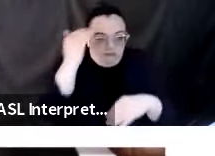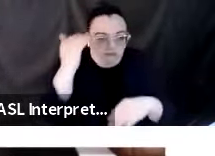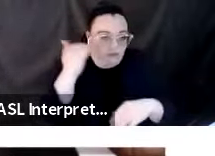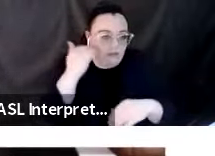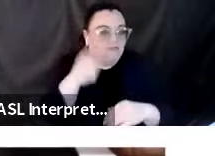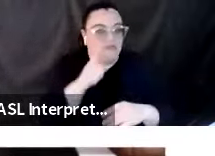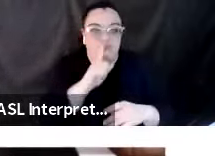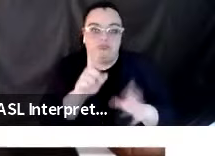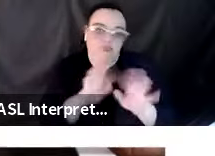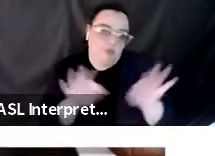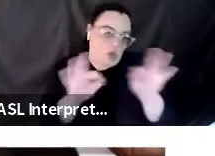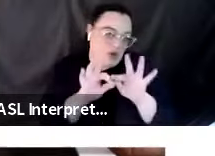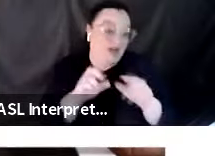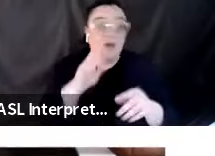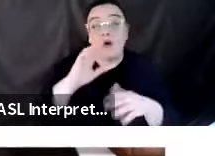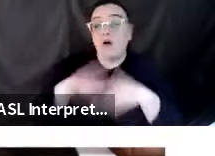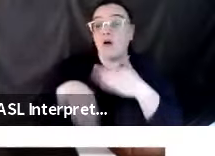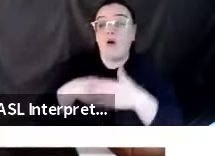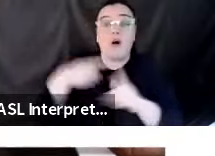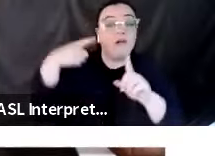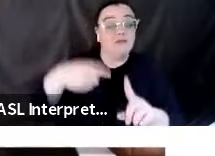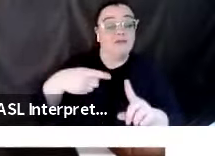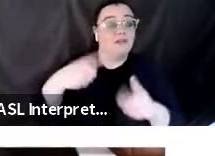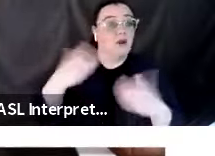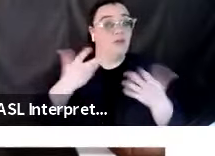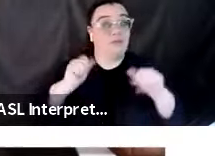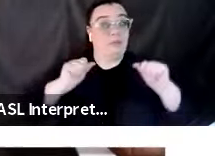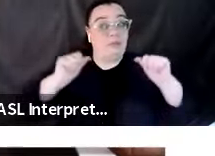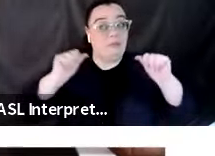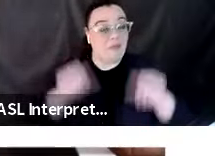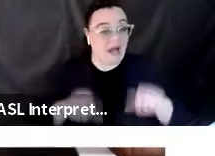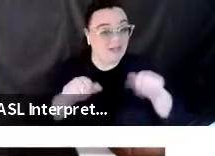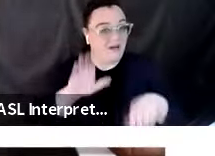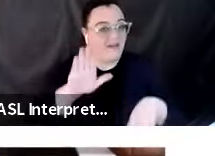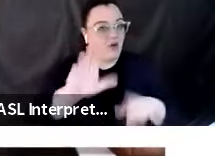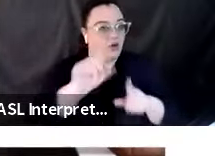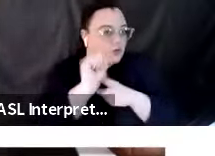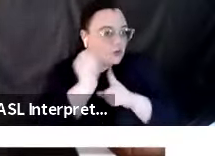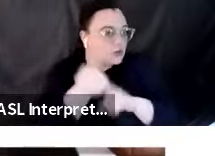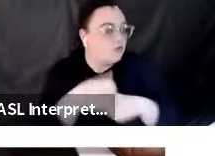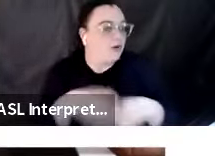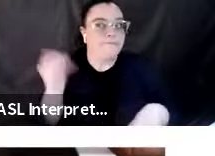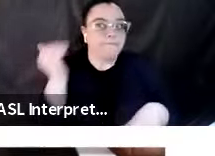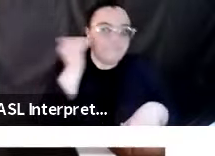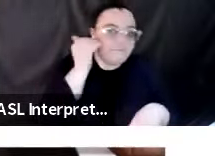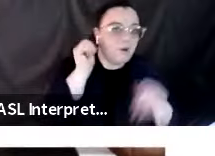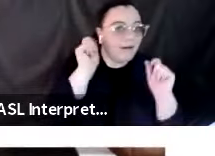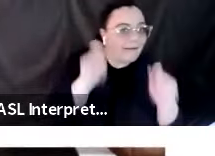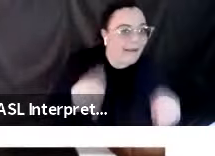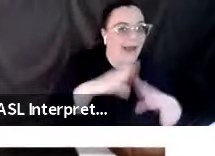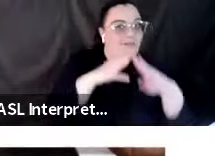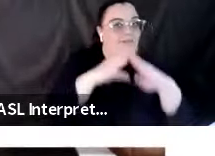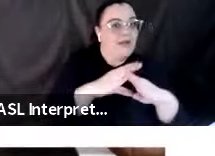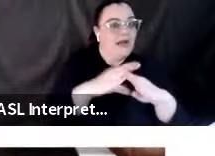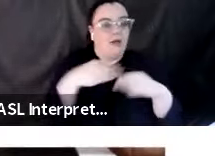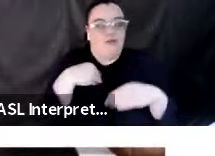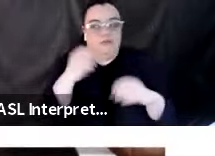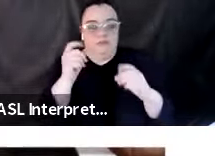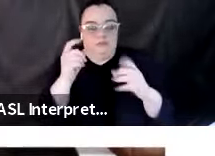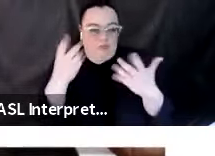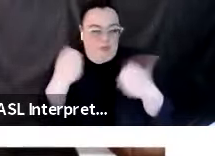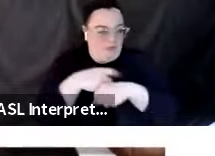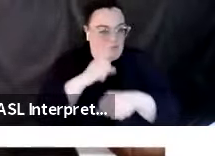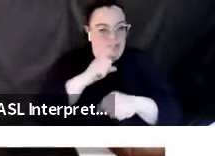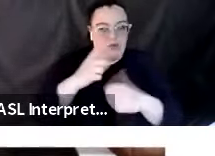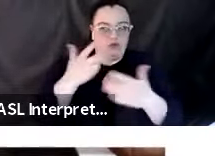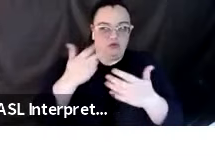about what's possible for your situation, situational awareness, making yourself less prone to be hit by objects